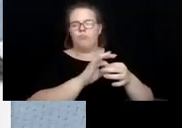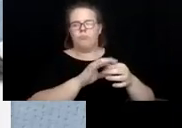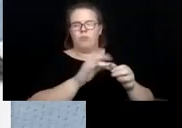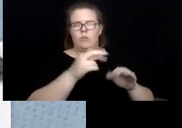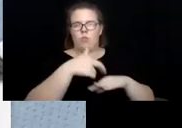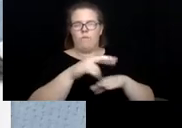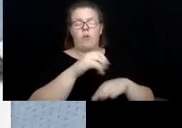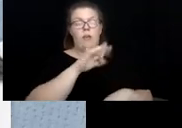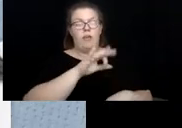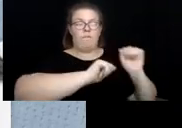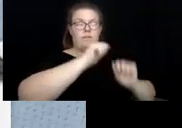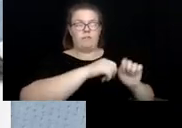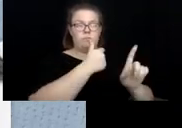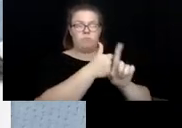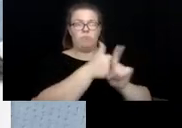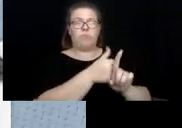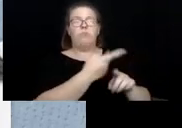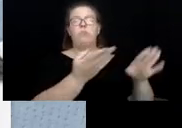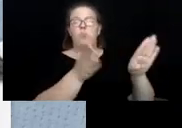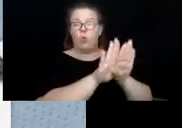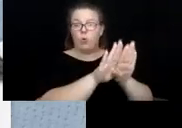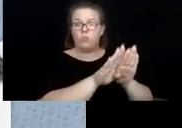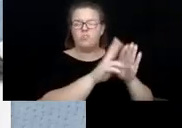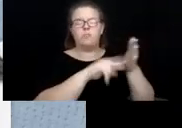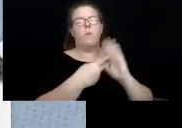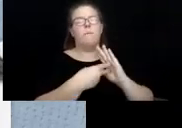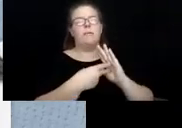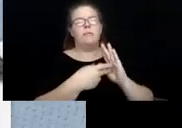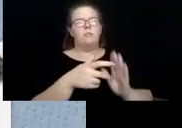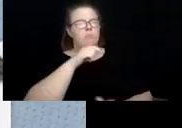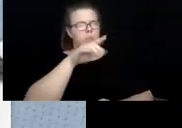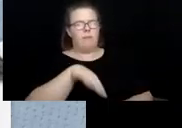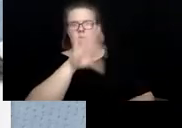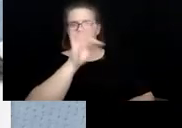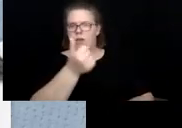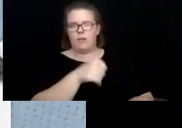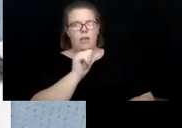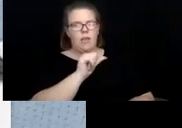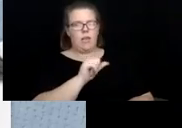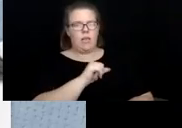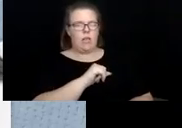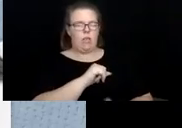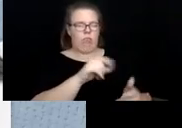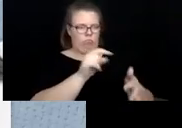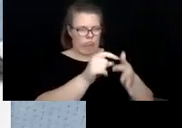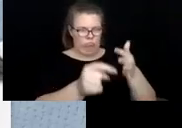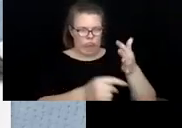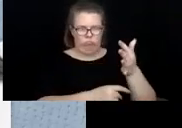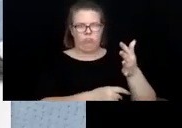um, was closed, meaning that we didn't find any of those, um,